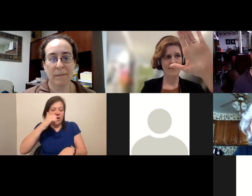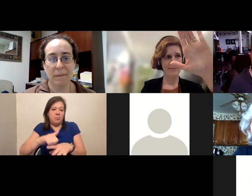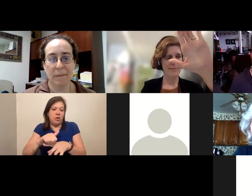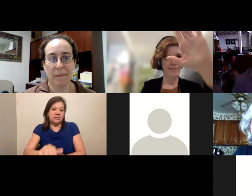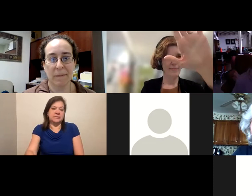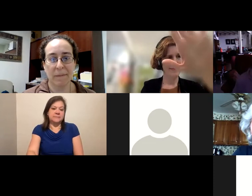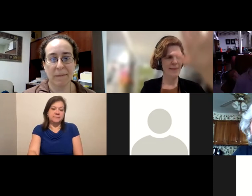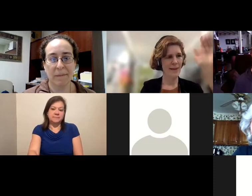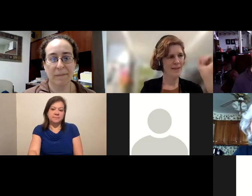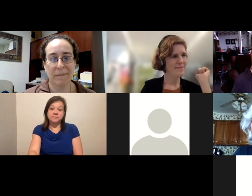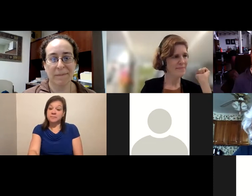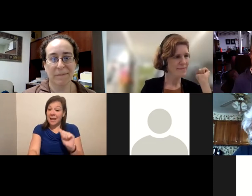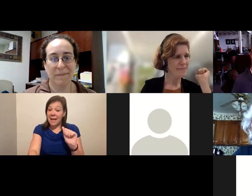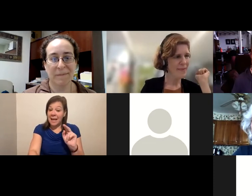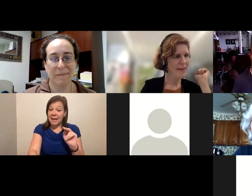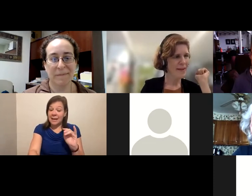Yes, Annie?